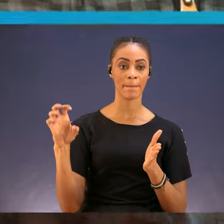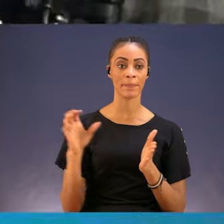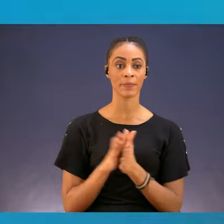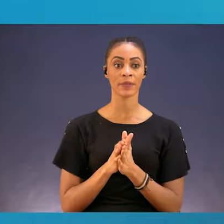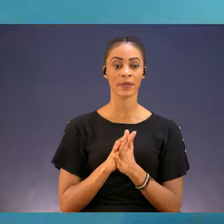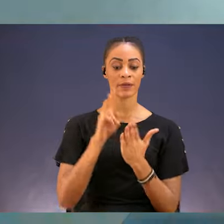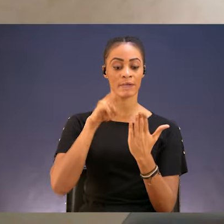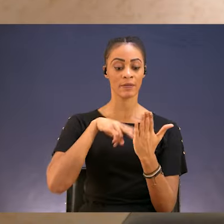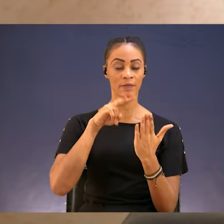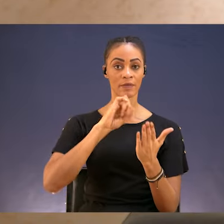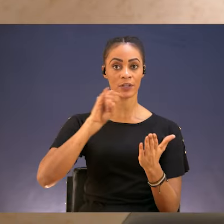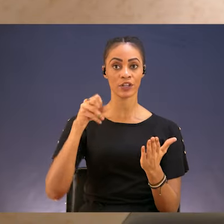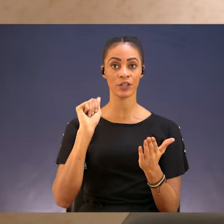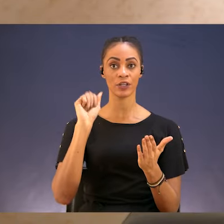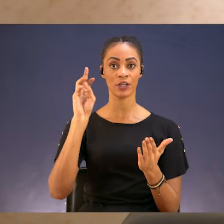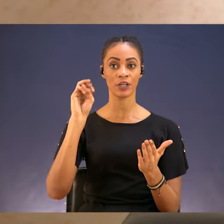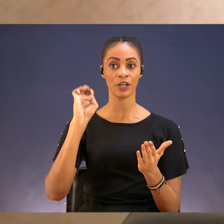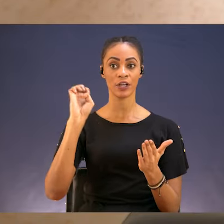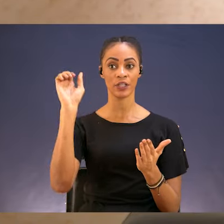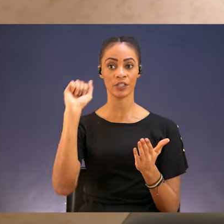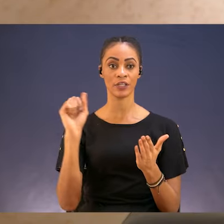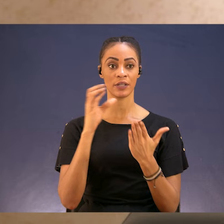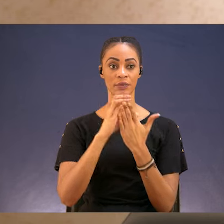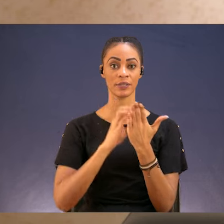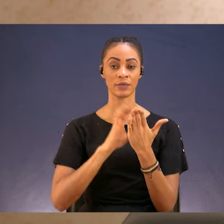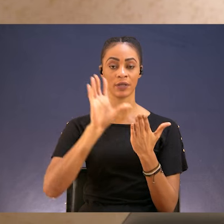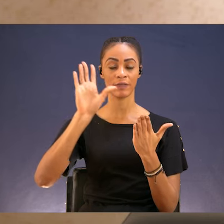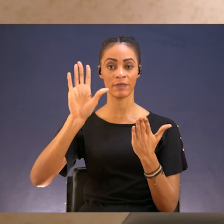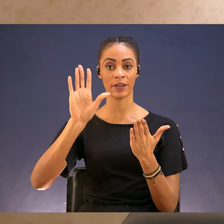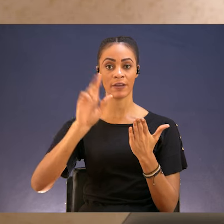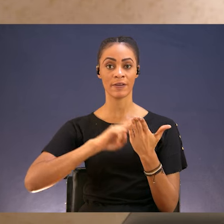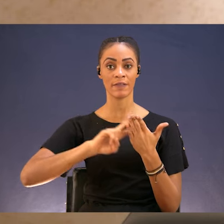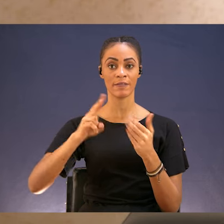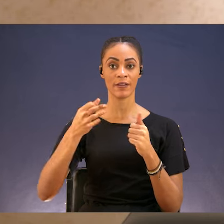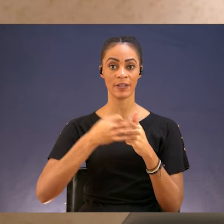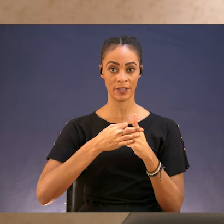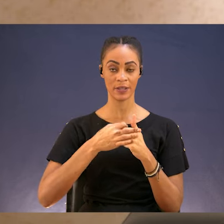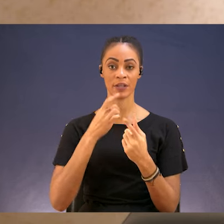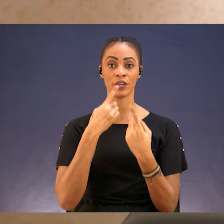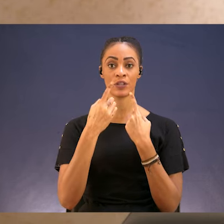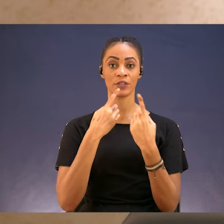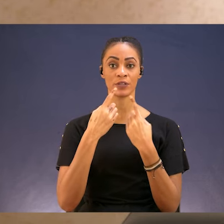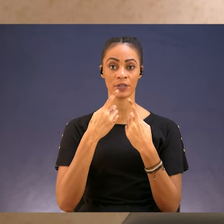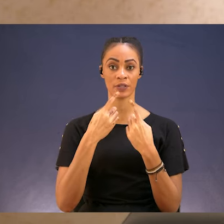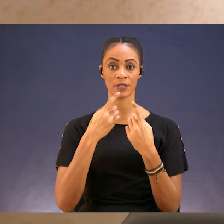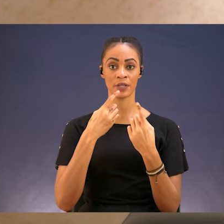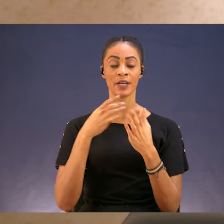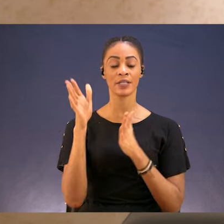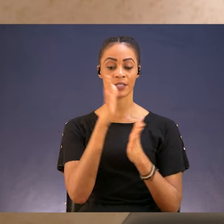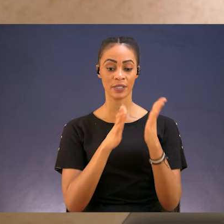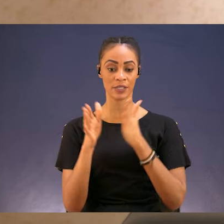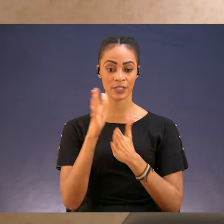I want to read a verse in James chapter 5 verse 8 that talks about the strategy